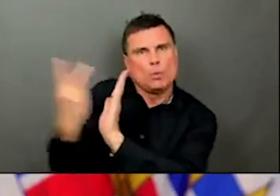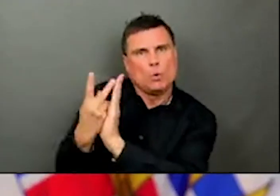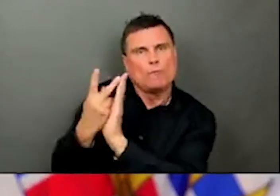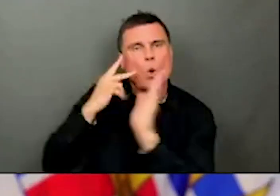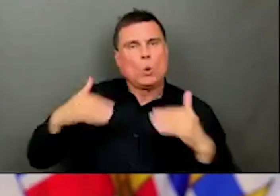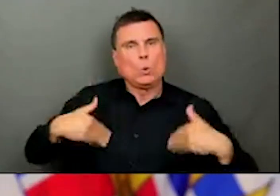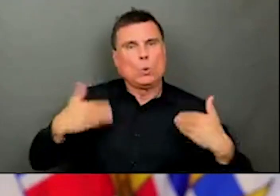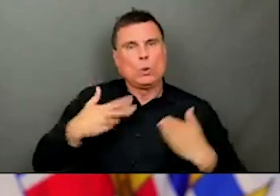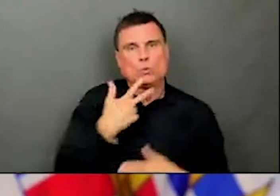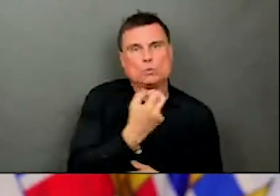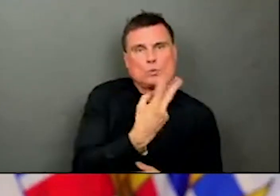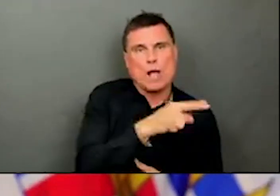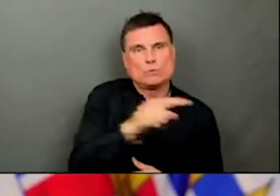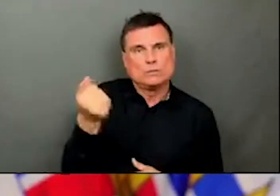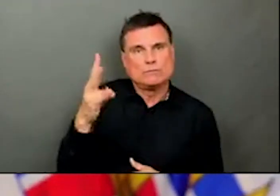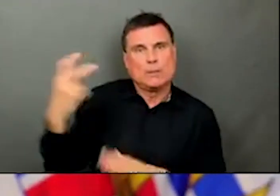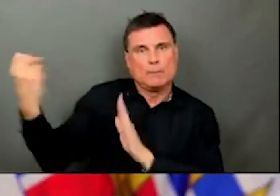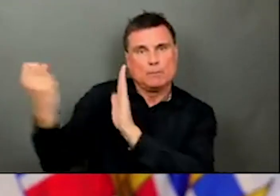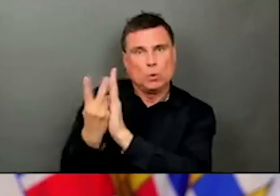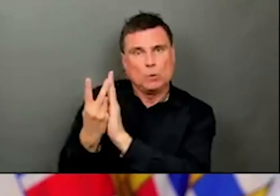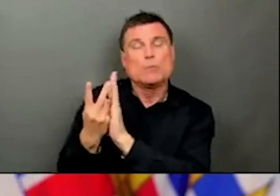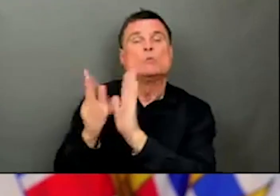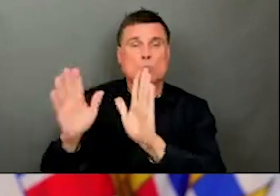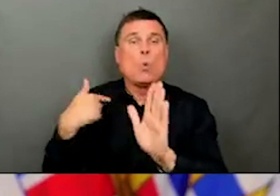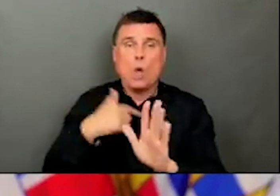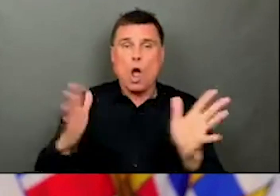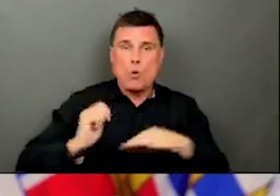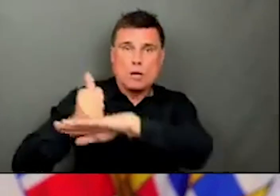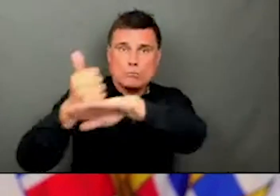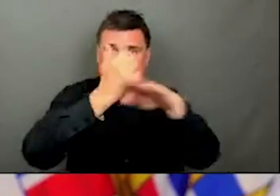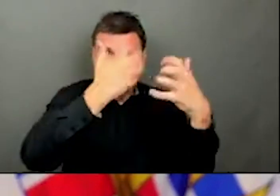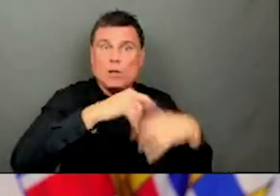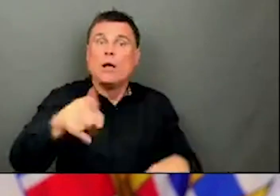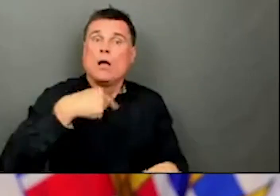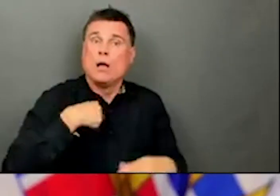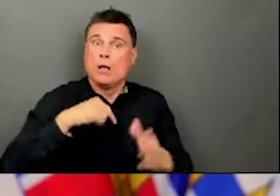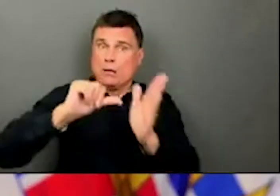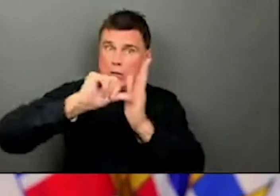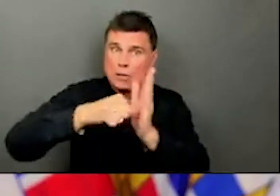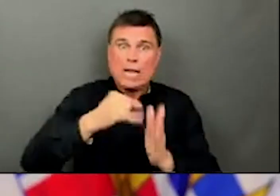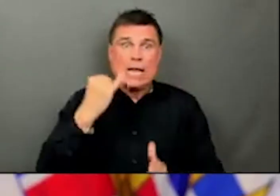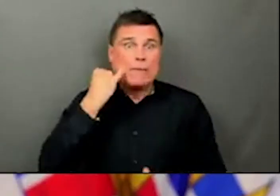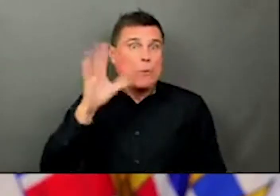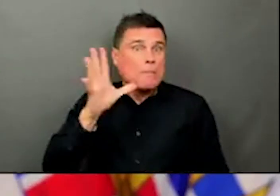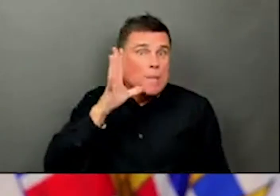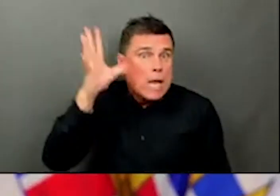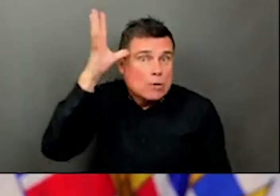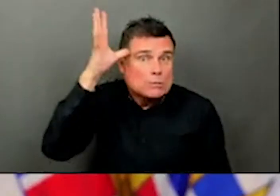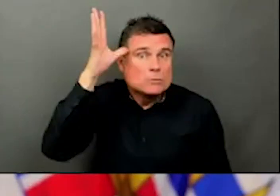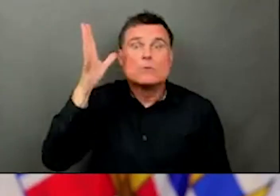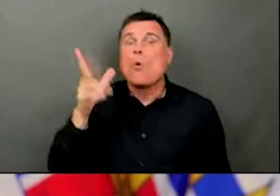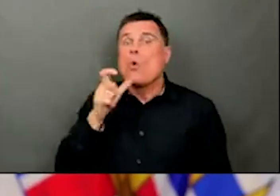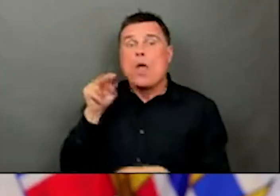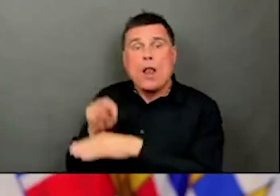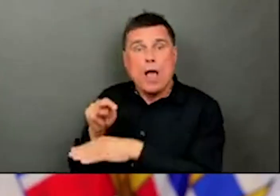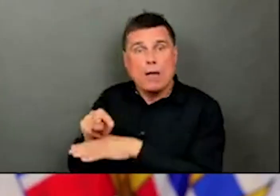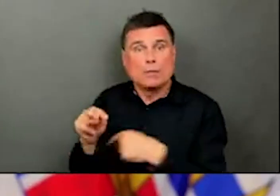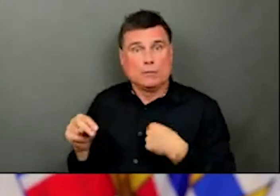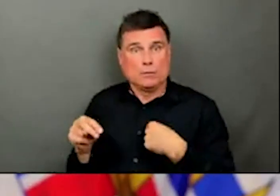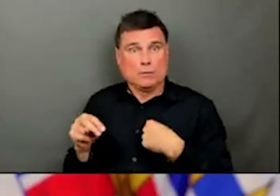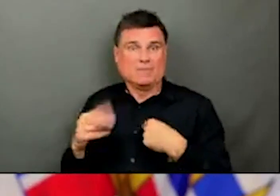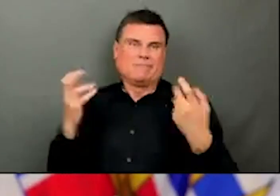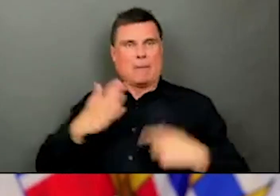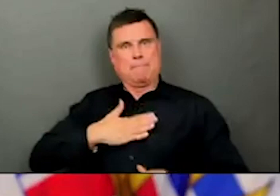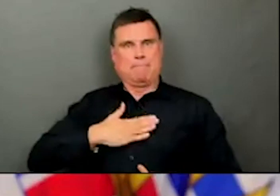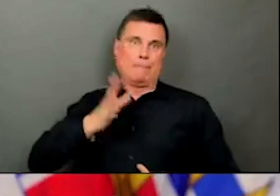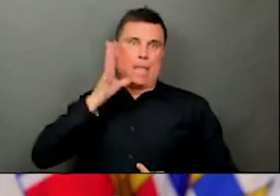who has an appointment booked for tomorrow and you're 12 to 17, you can go with them. And we will make the clinics family-friendly